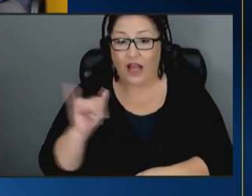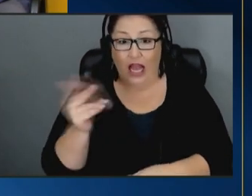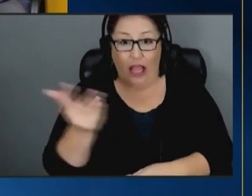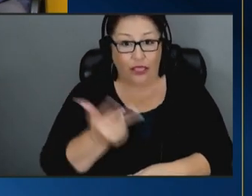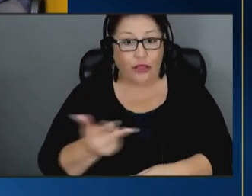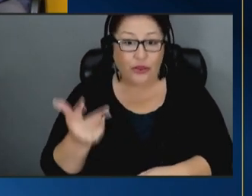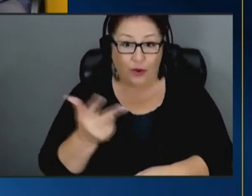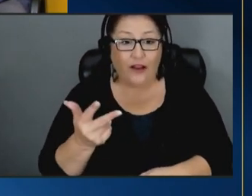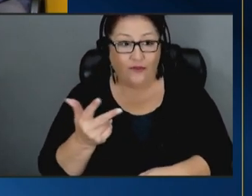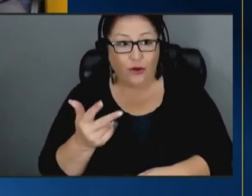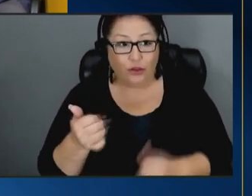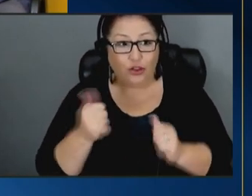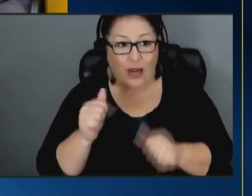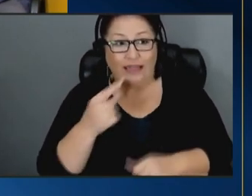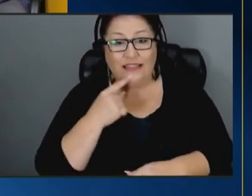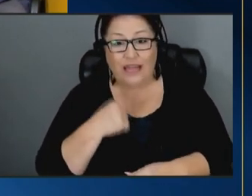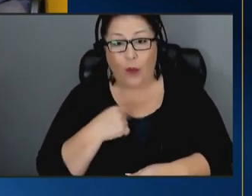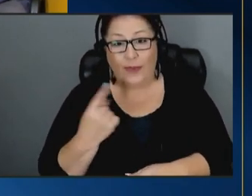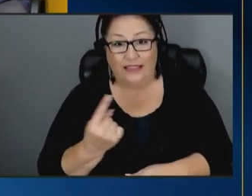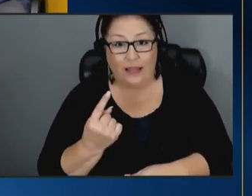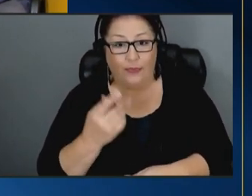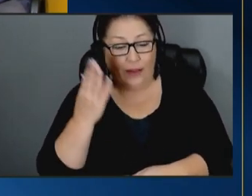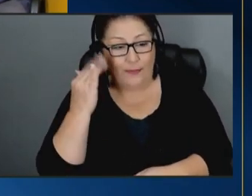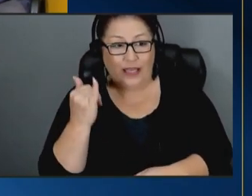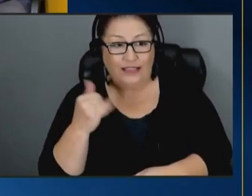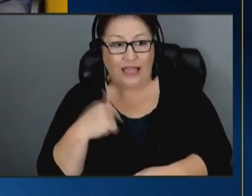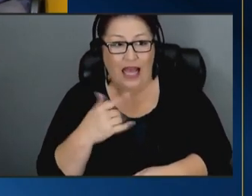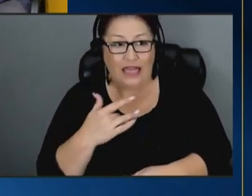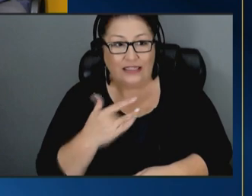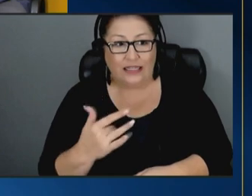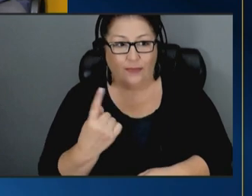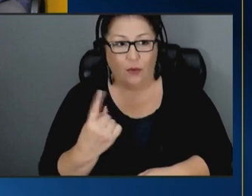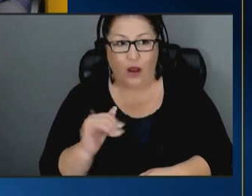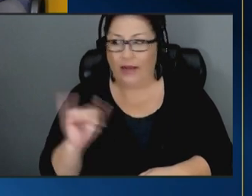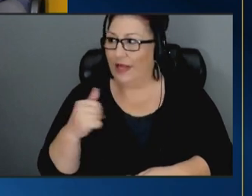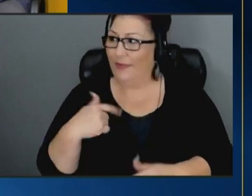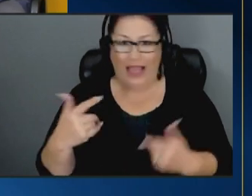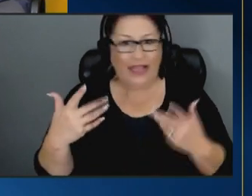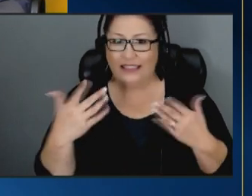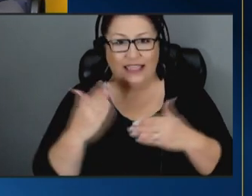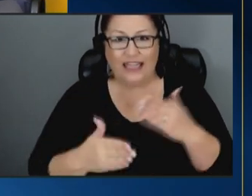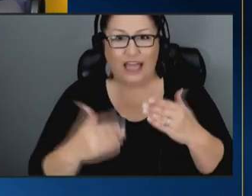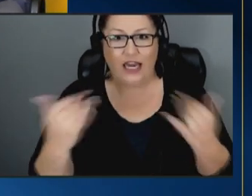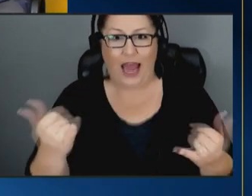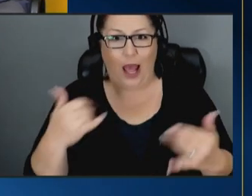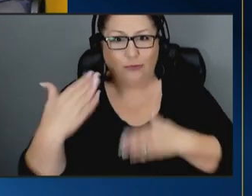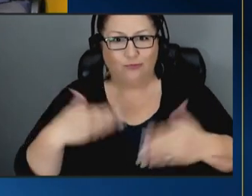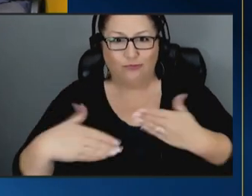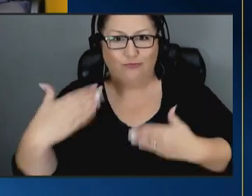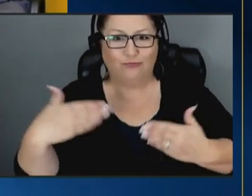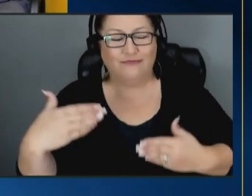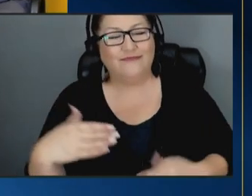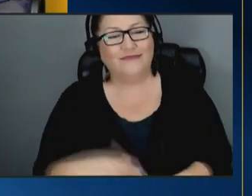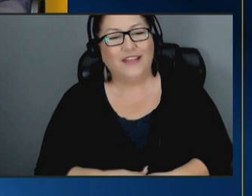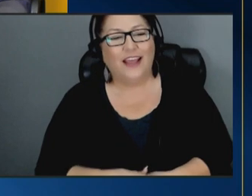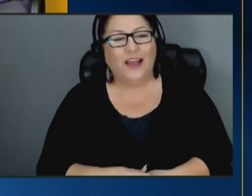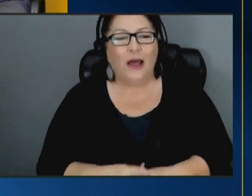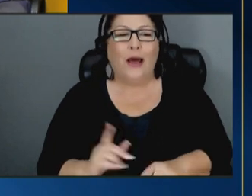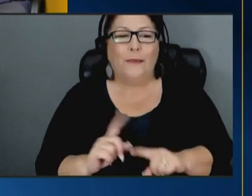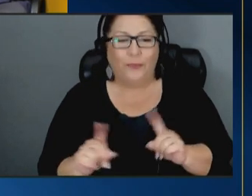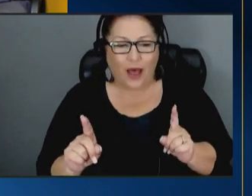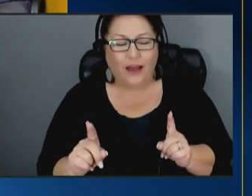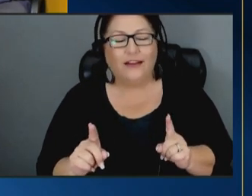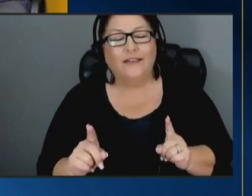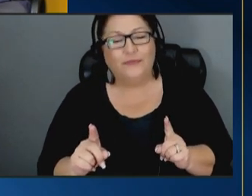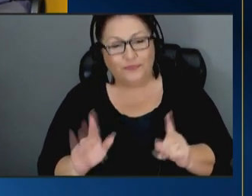trying to tell me something because i tend to be one that's like let's get it done now um but with